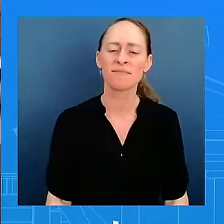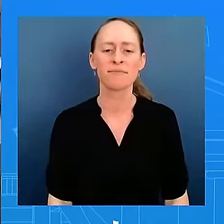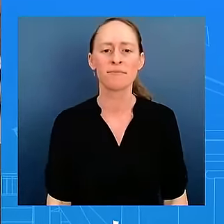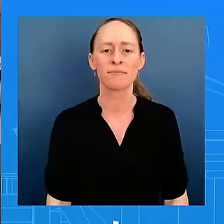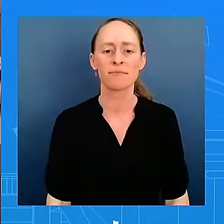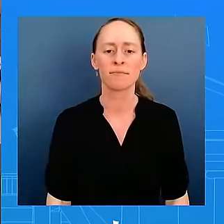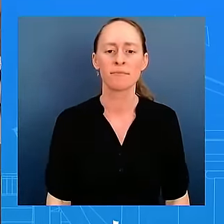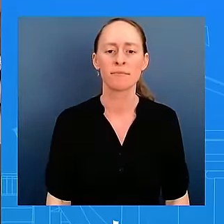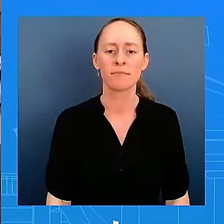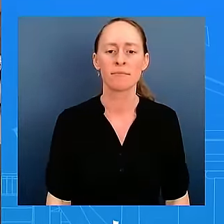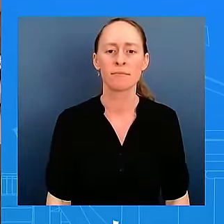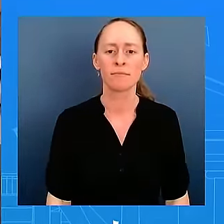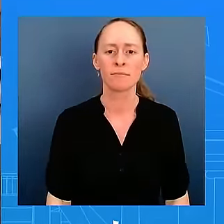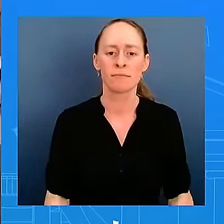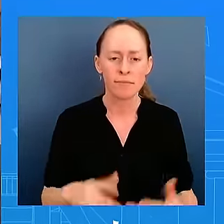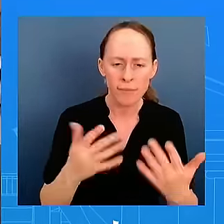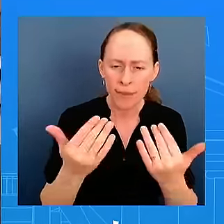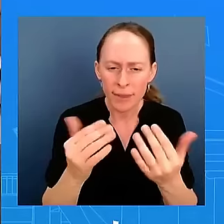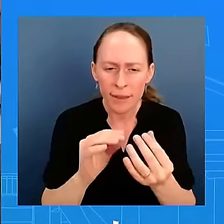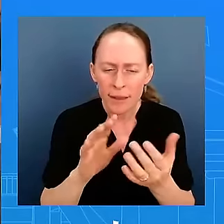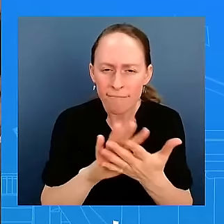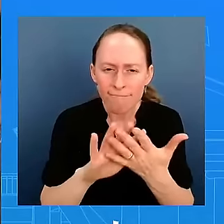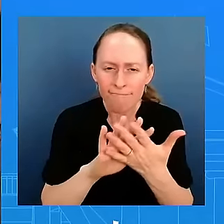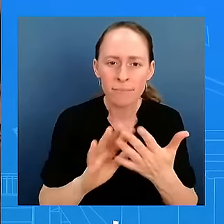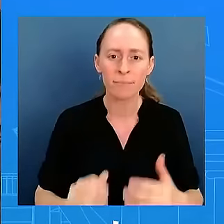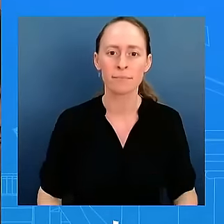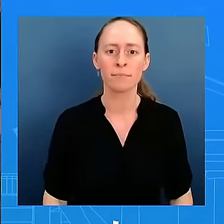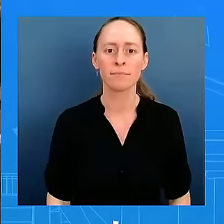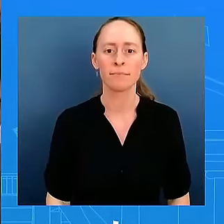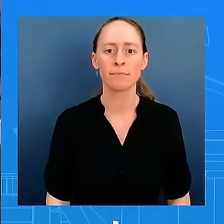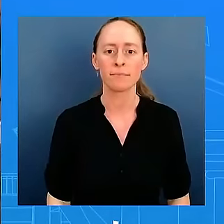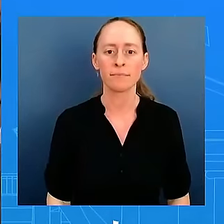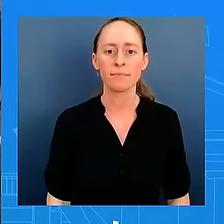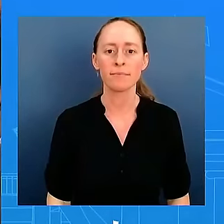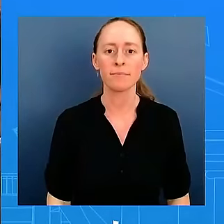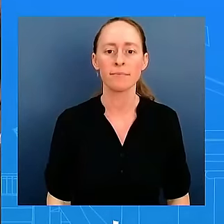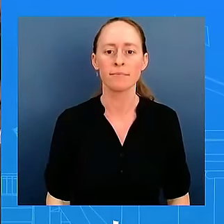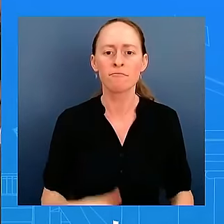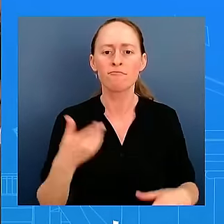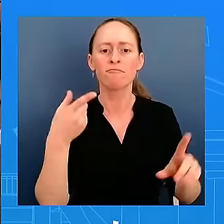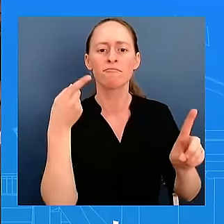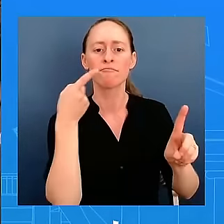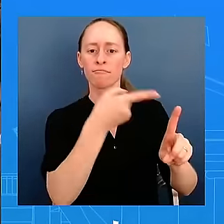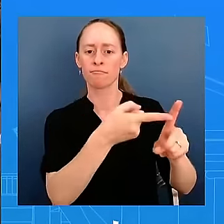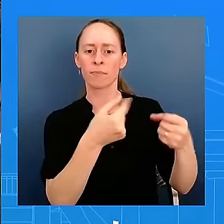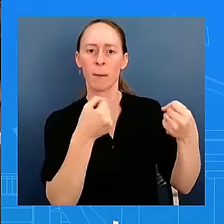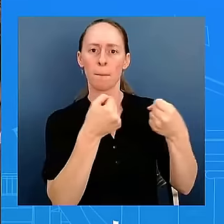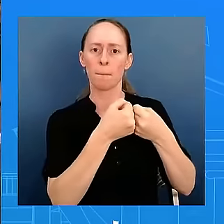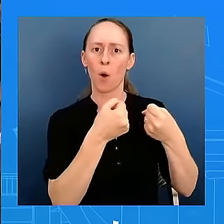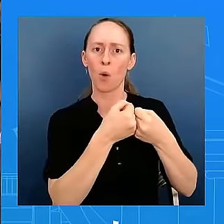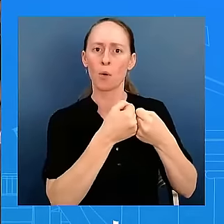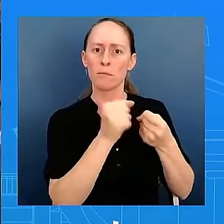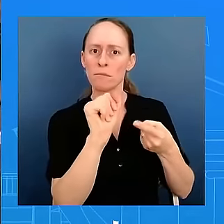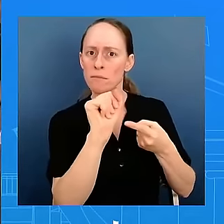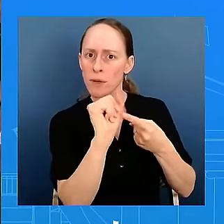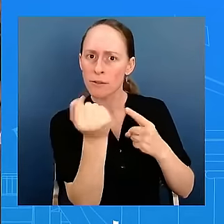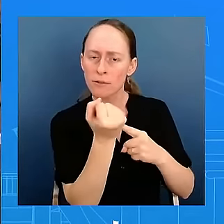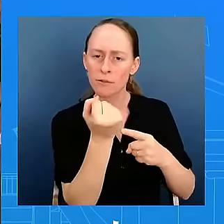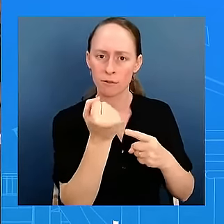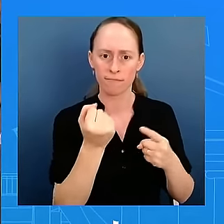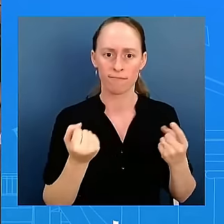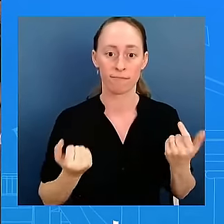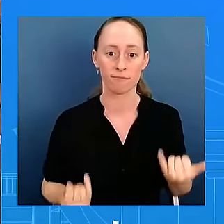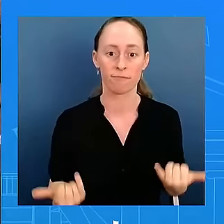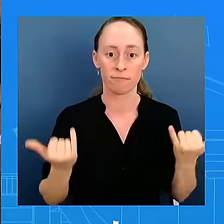to follow up basically what you said about the legal immigration system at the top of your remarks yeah there are around 200,000 american